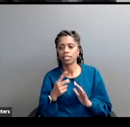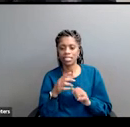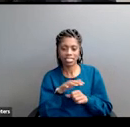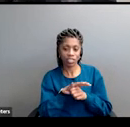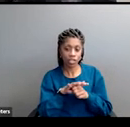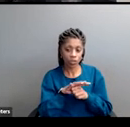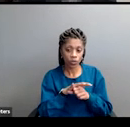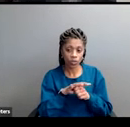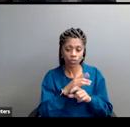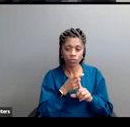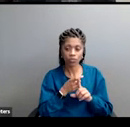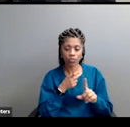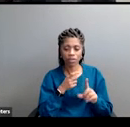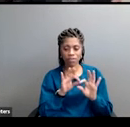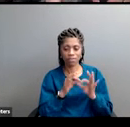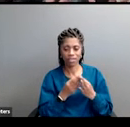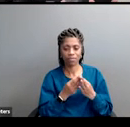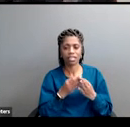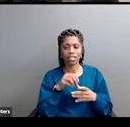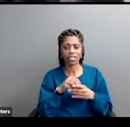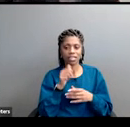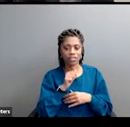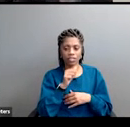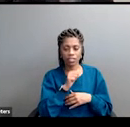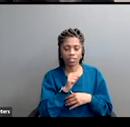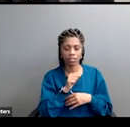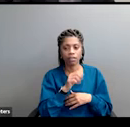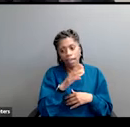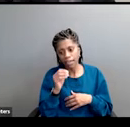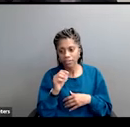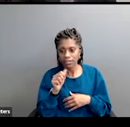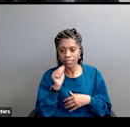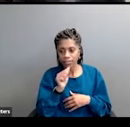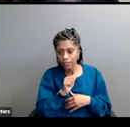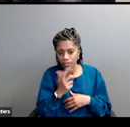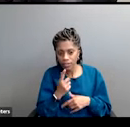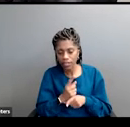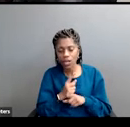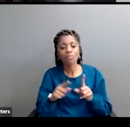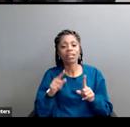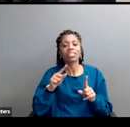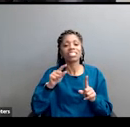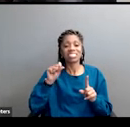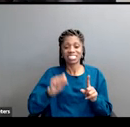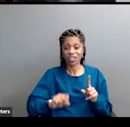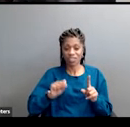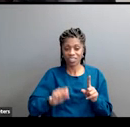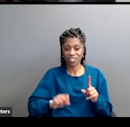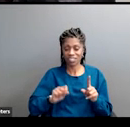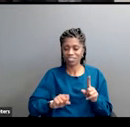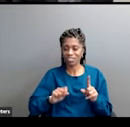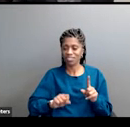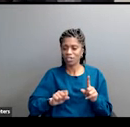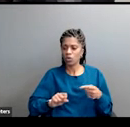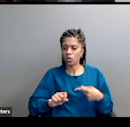He's from a wealthy retail family in Arizona, but also it's Arizona. But the Deep South, diehard Democrats,